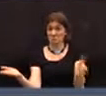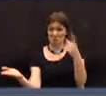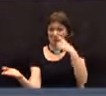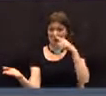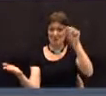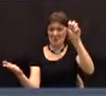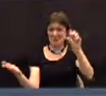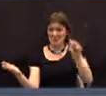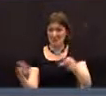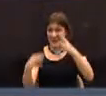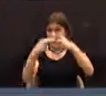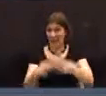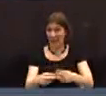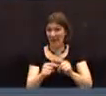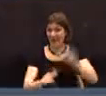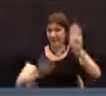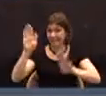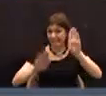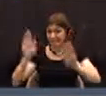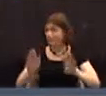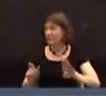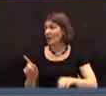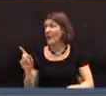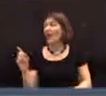Uh, point order? Yes, Mr. Scholes.